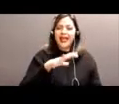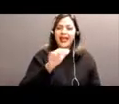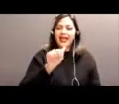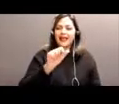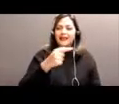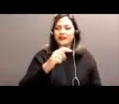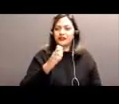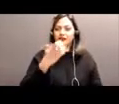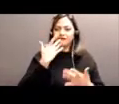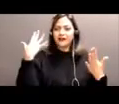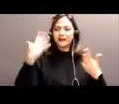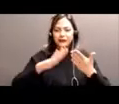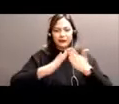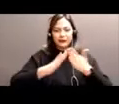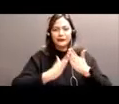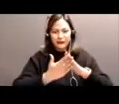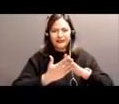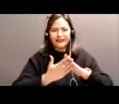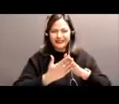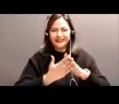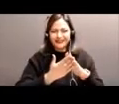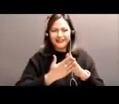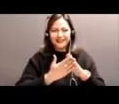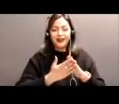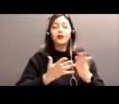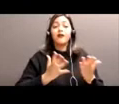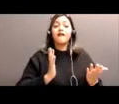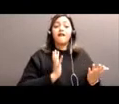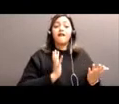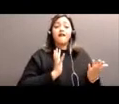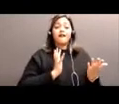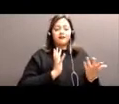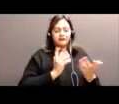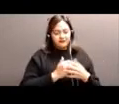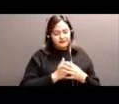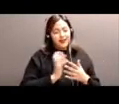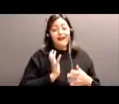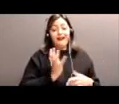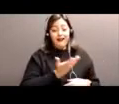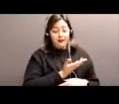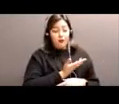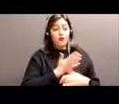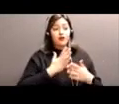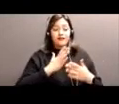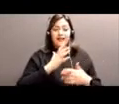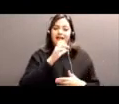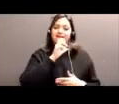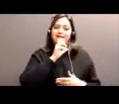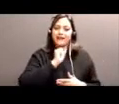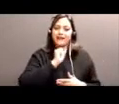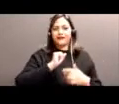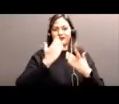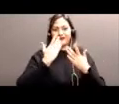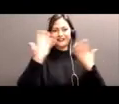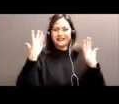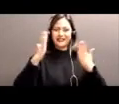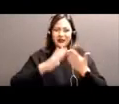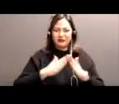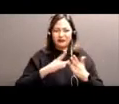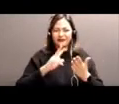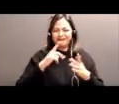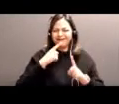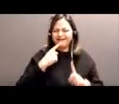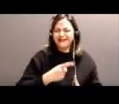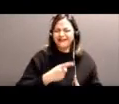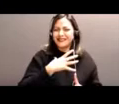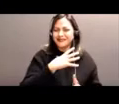Our age-friendly community reaches so many people in all walks of life. It's